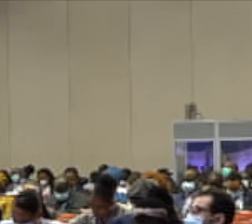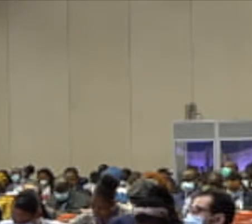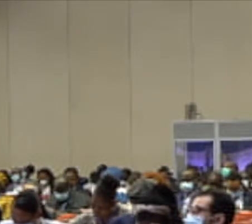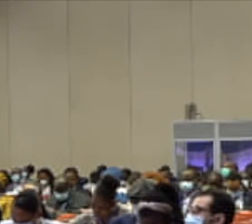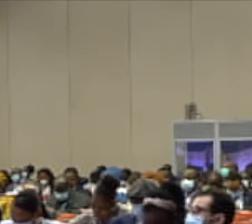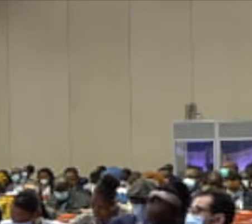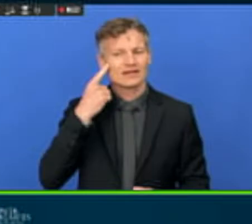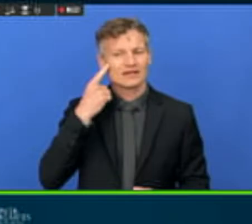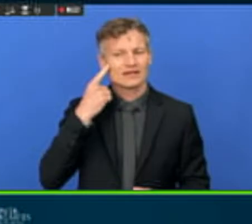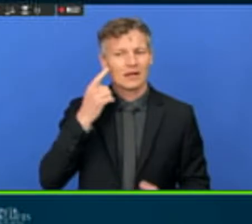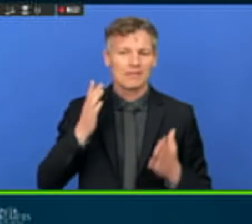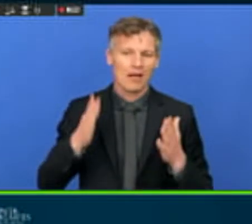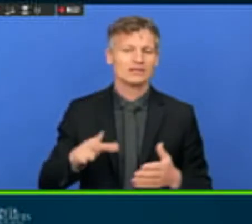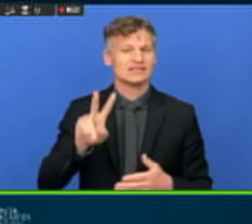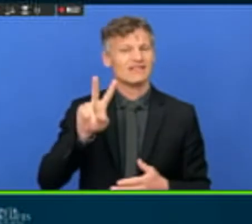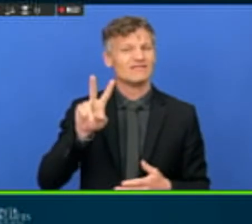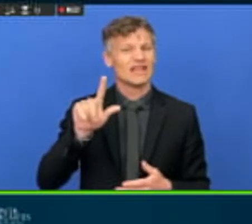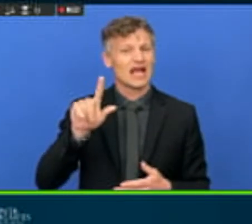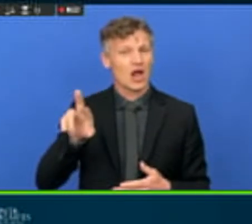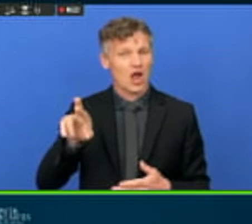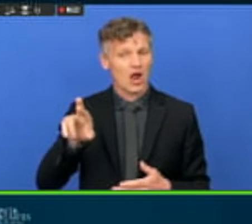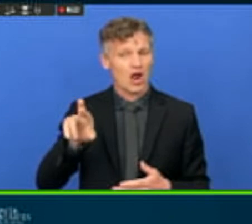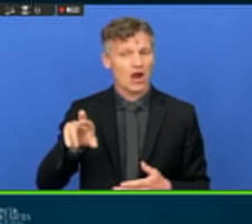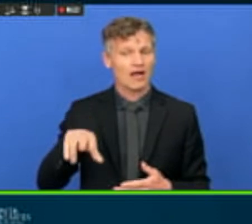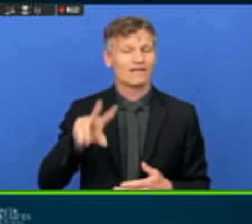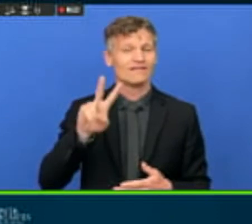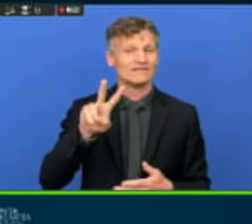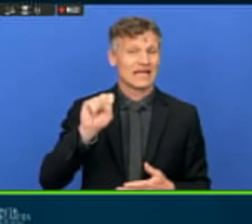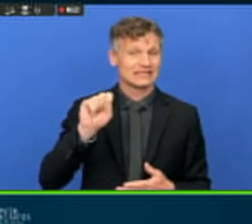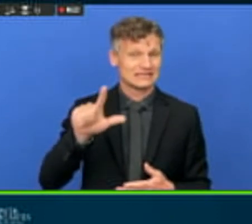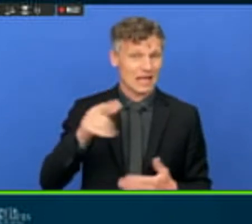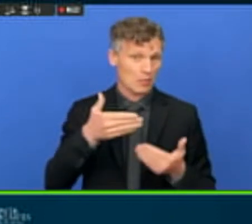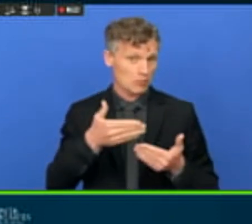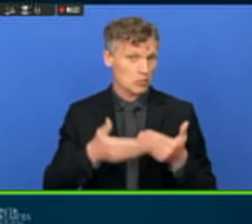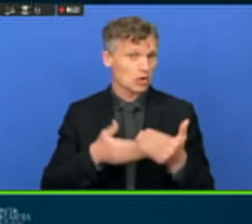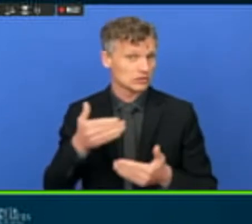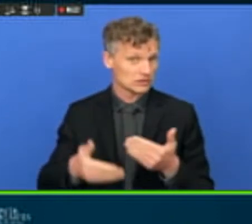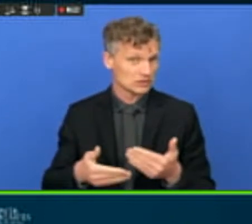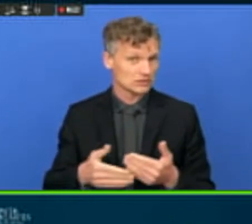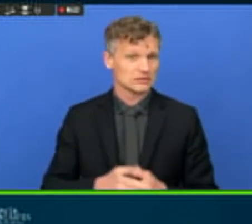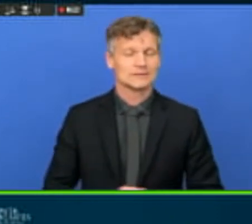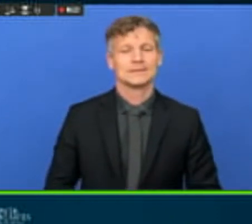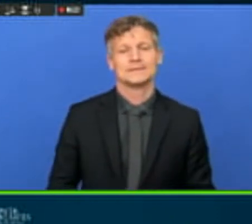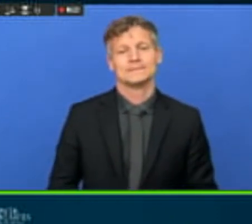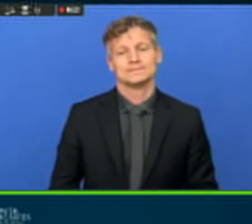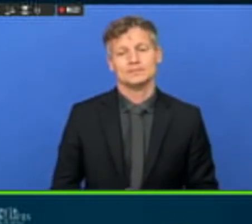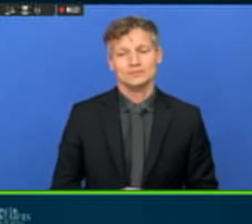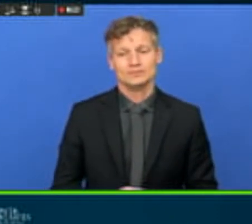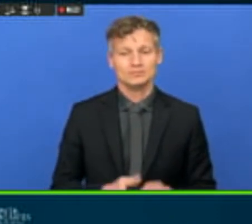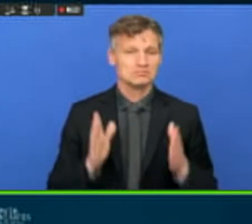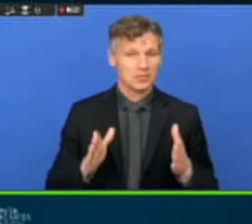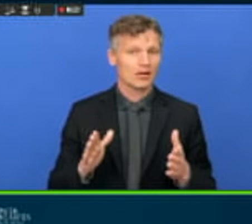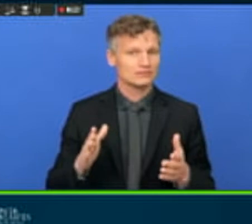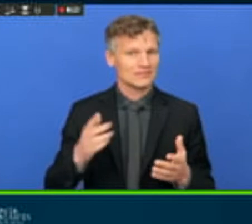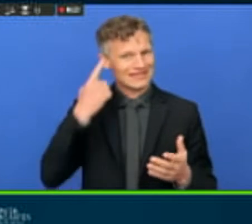VSR processes and consider them as an accelerator of multi-stakeholder policy